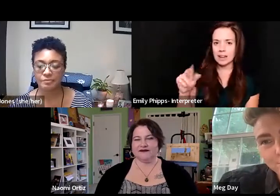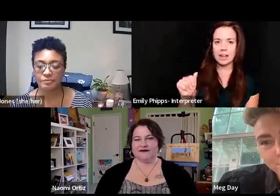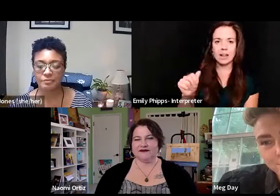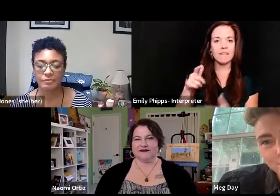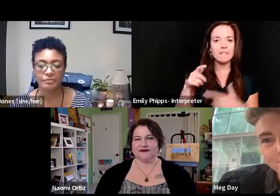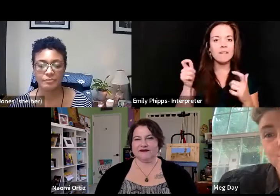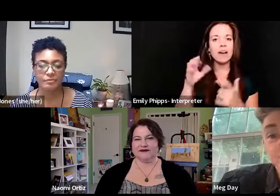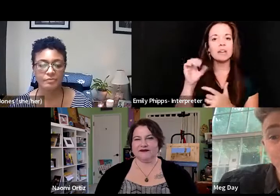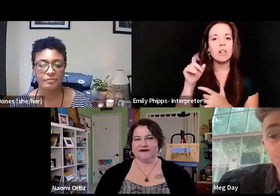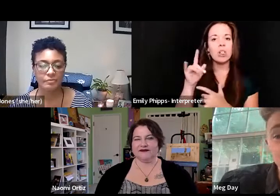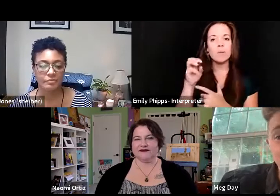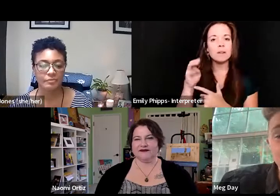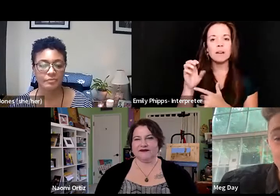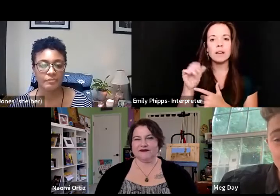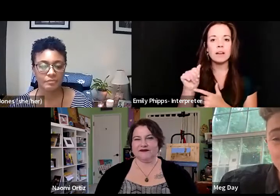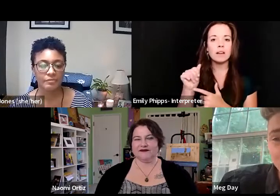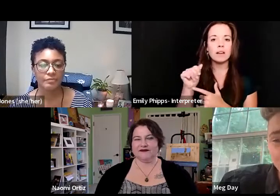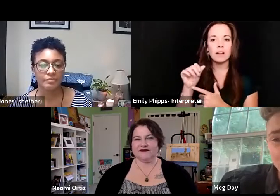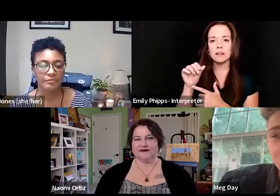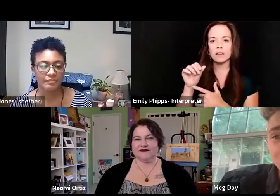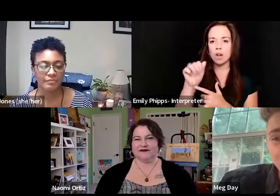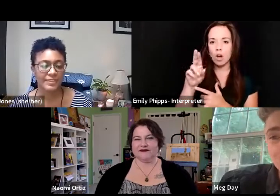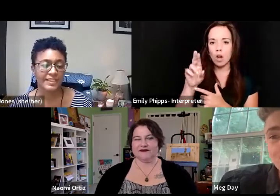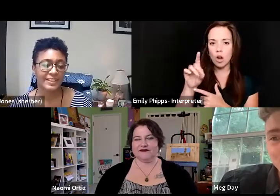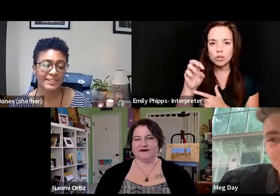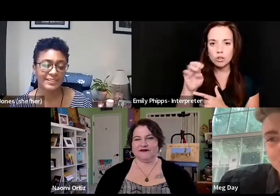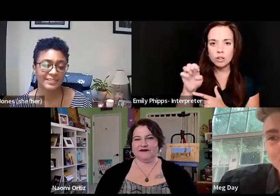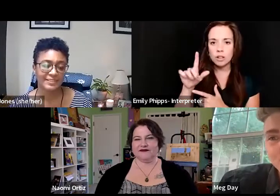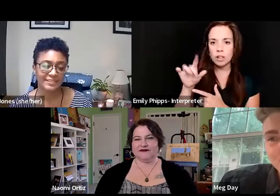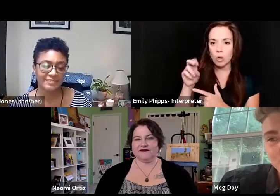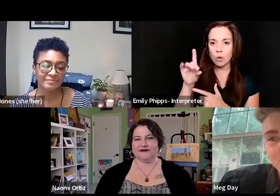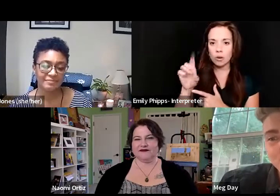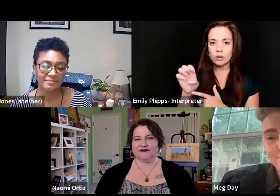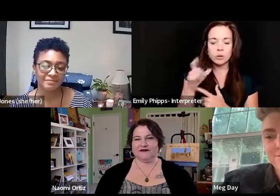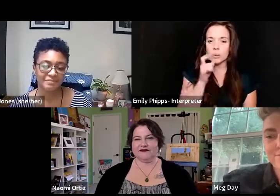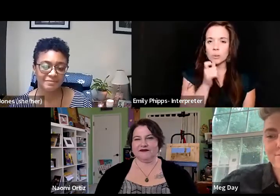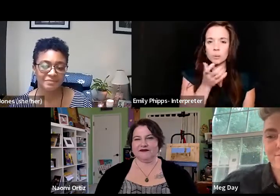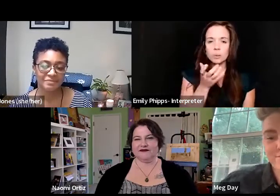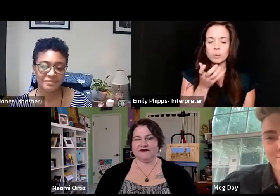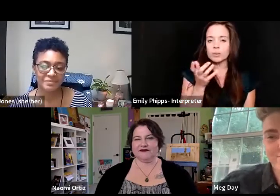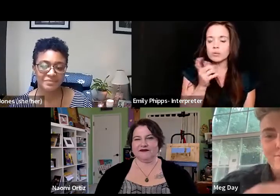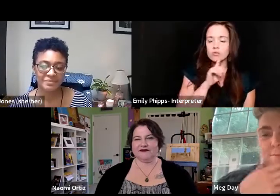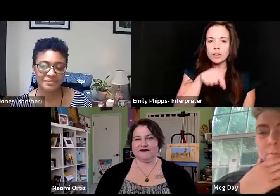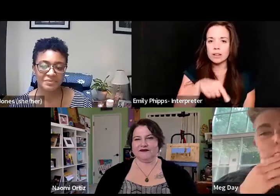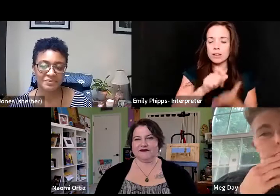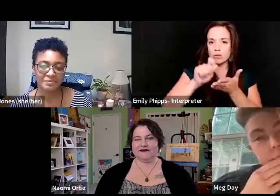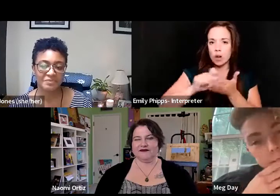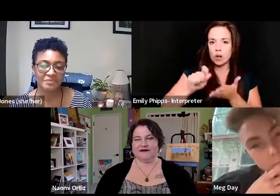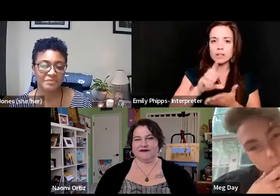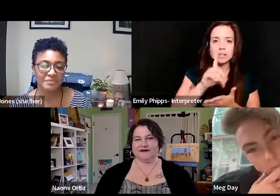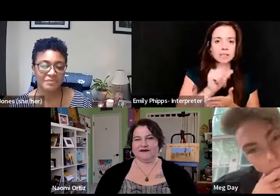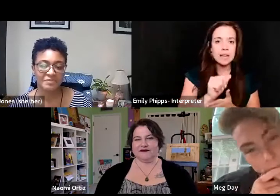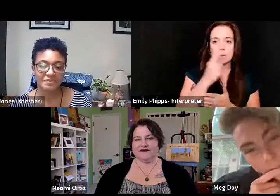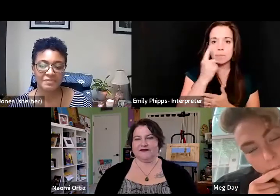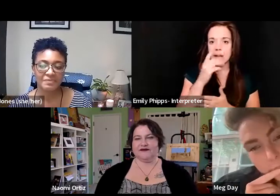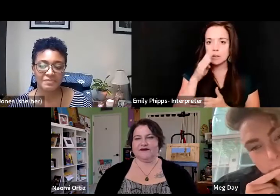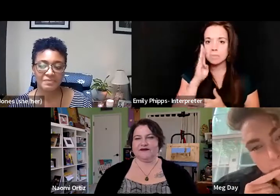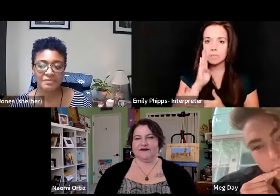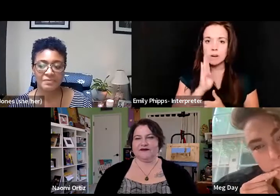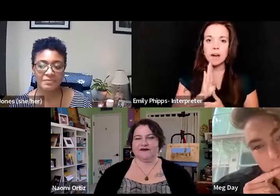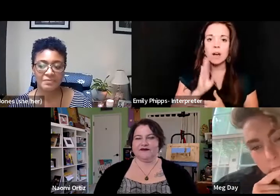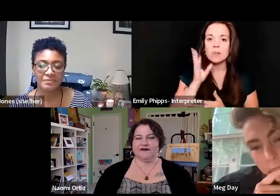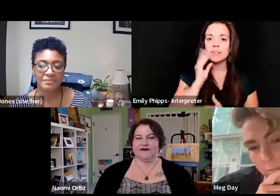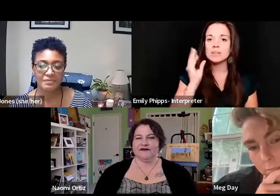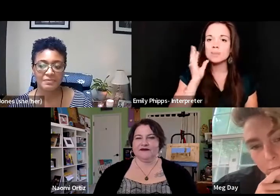femme writer, Audre Lorde, Essex Hemphill, who absolutely wrote out of disabled black and brown experiences and who